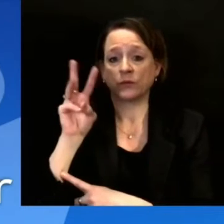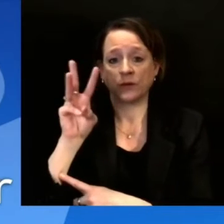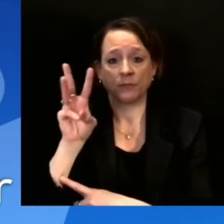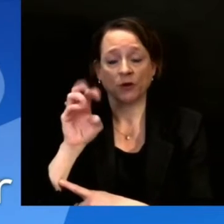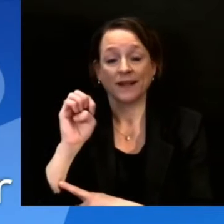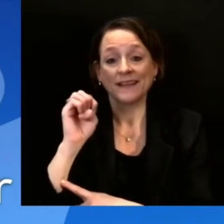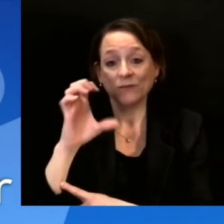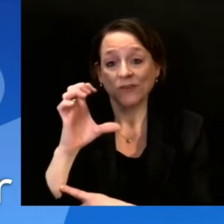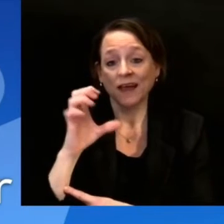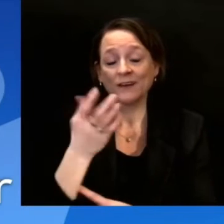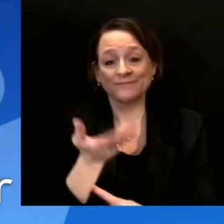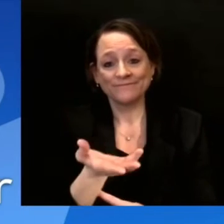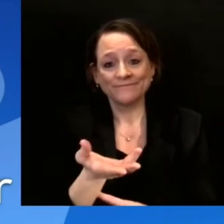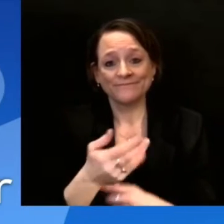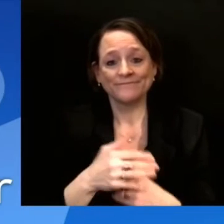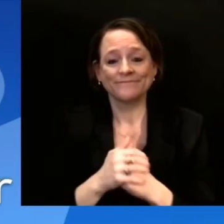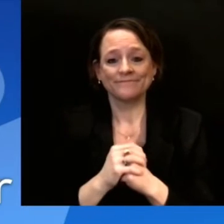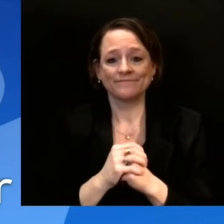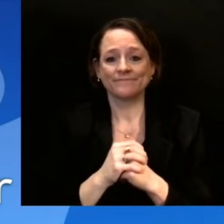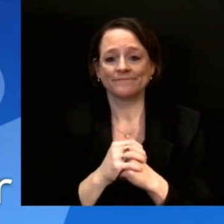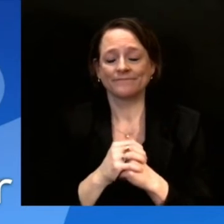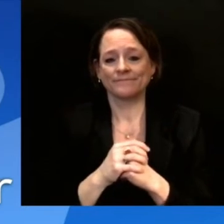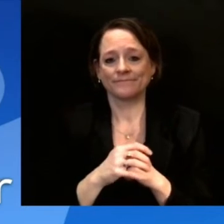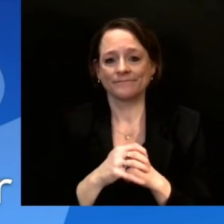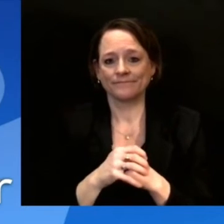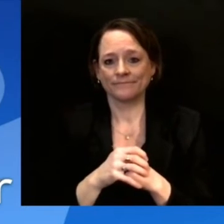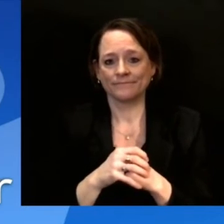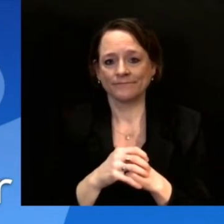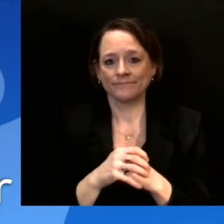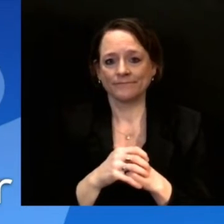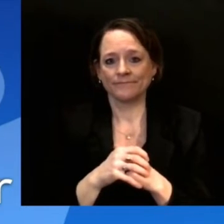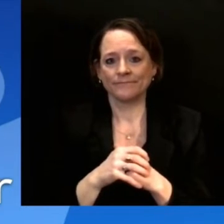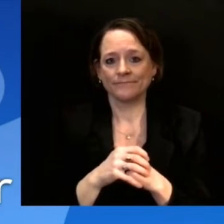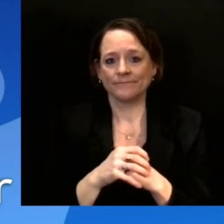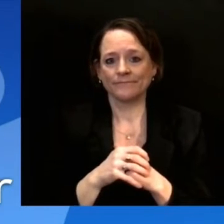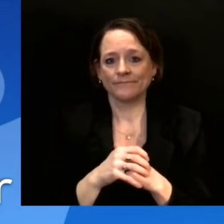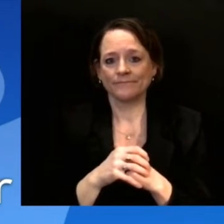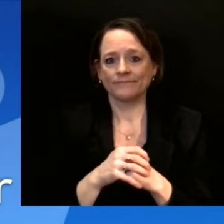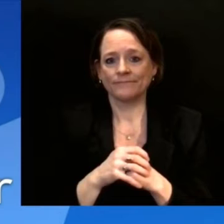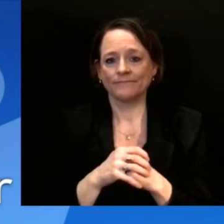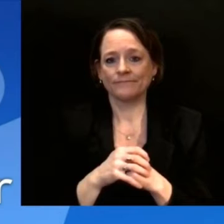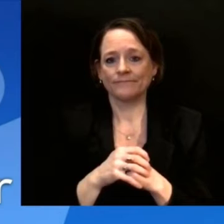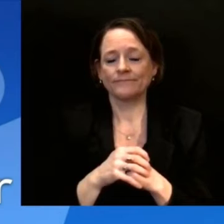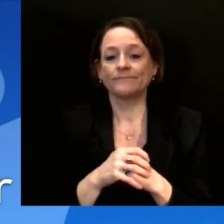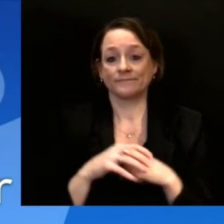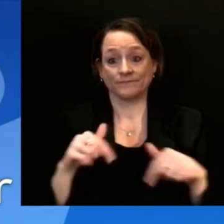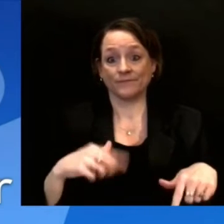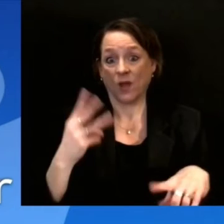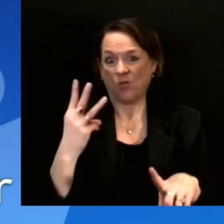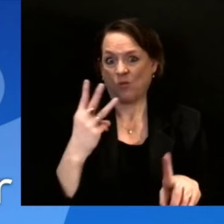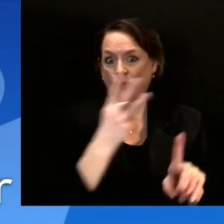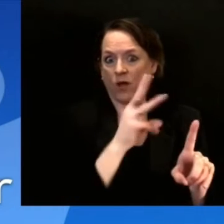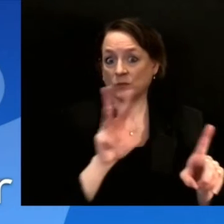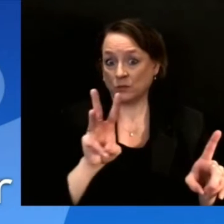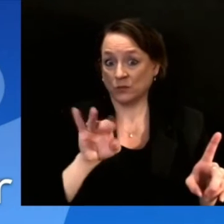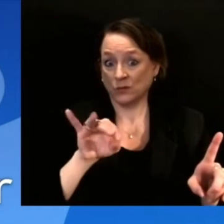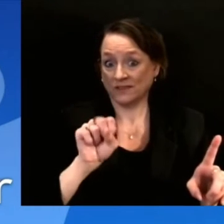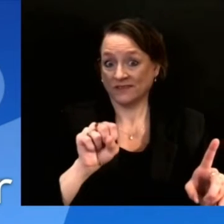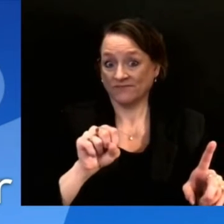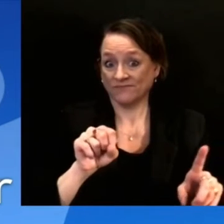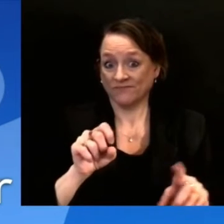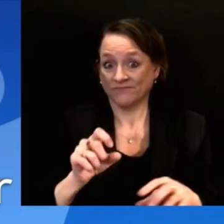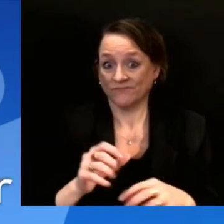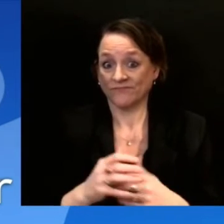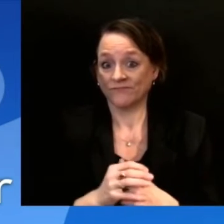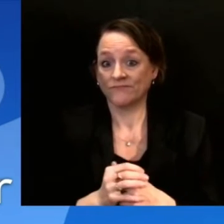Hey, thanks for taking my call. So here in Western Wisconsin, we've seen some of our local healthcare providers up their staffing to accommodate for such a large